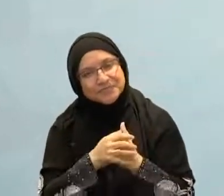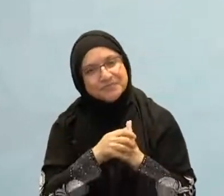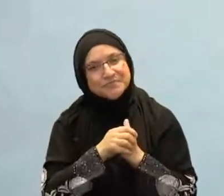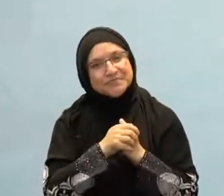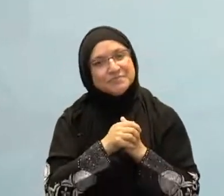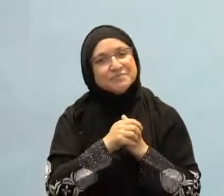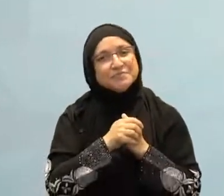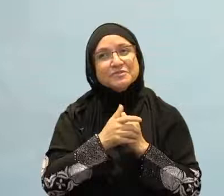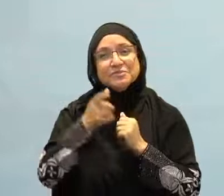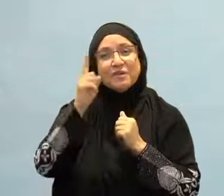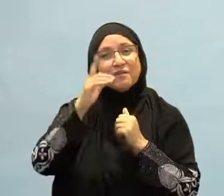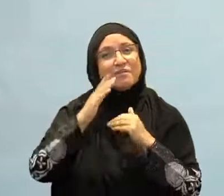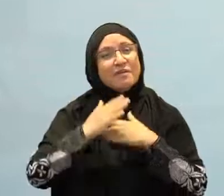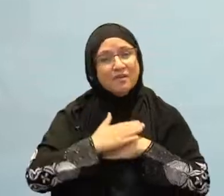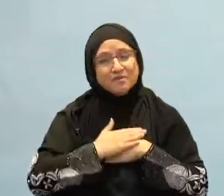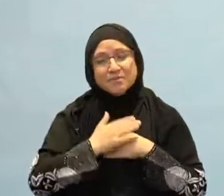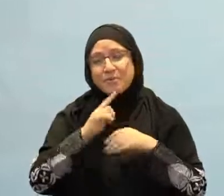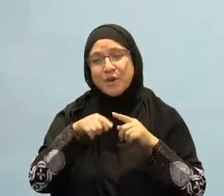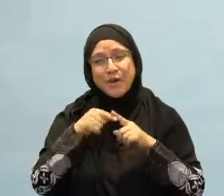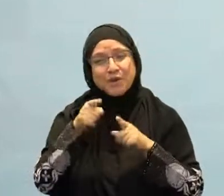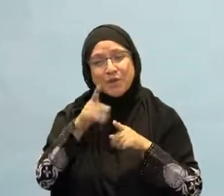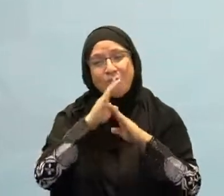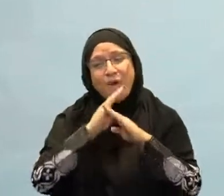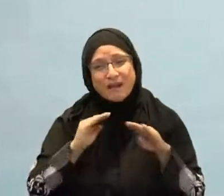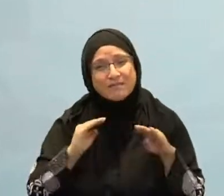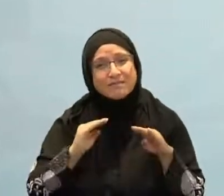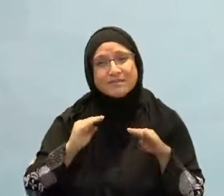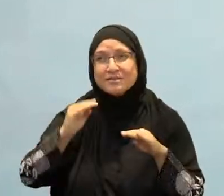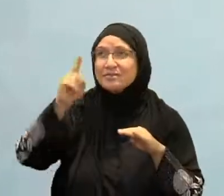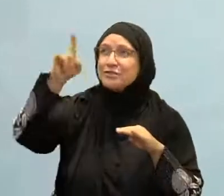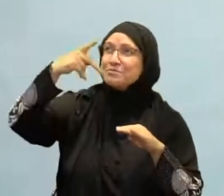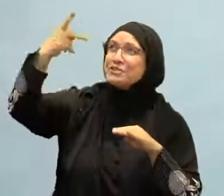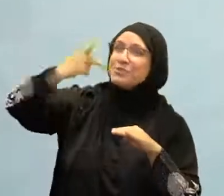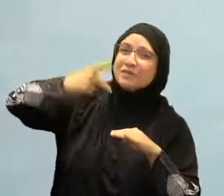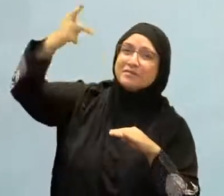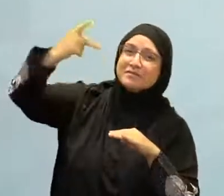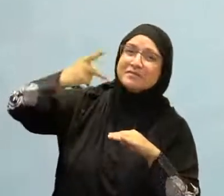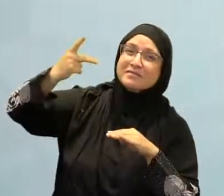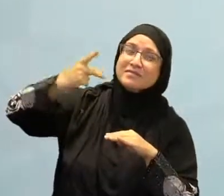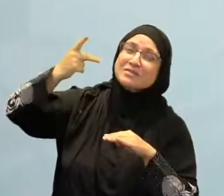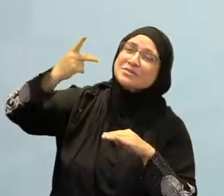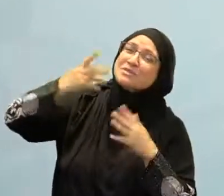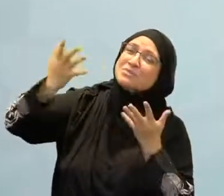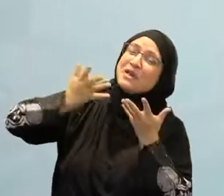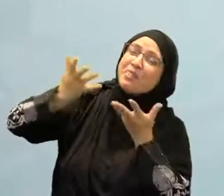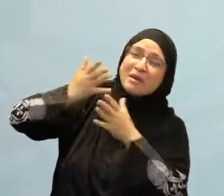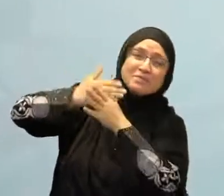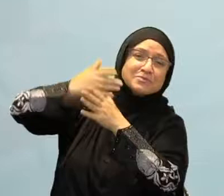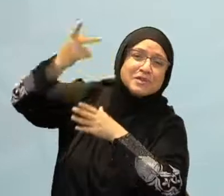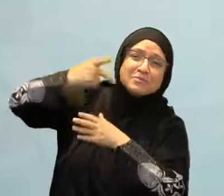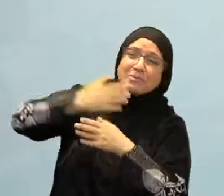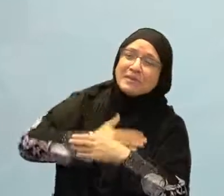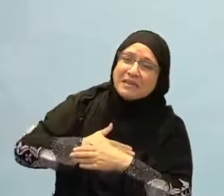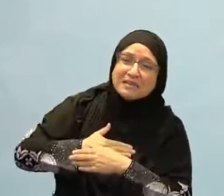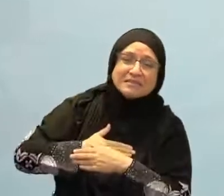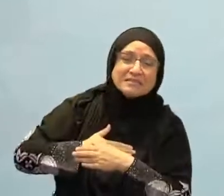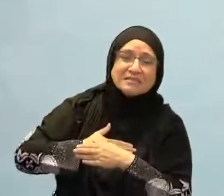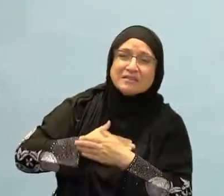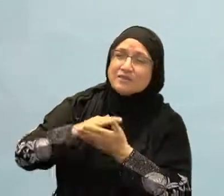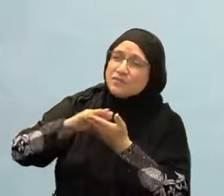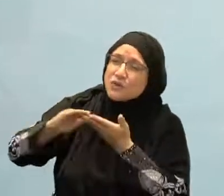quiet, when it's just me and you, I'm sorry Ya Allah and I'm seeking your forgiveness. The last thing I will say to your brothers and sisters in this regard